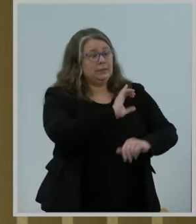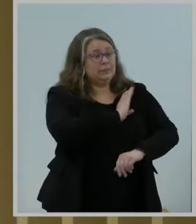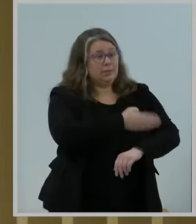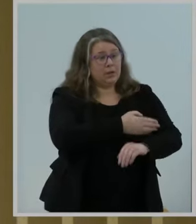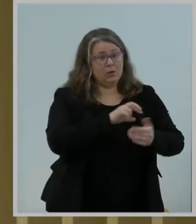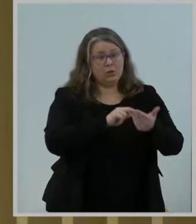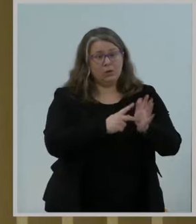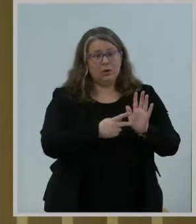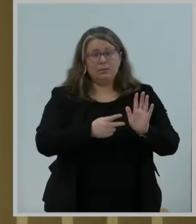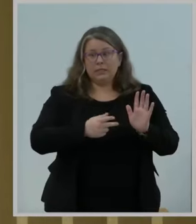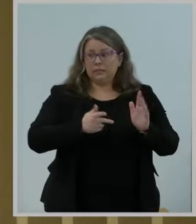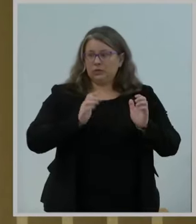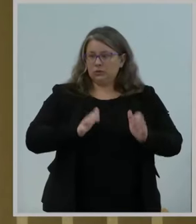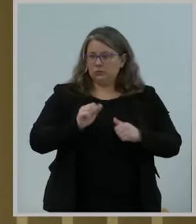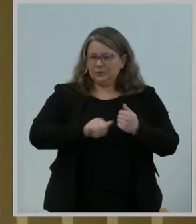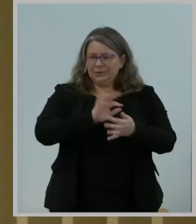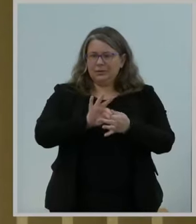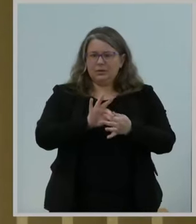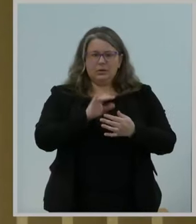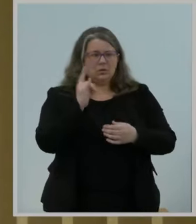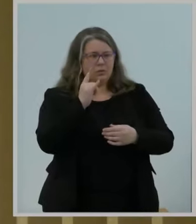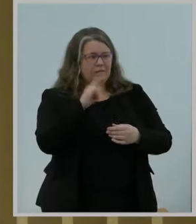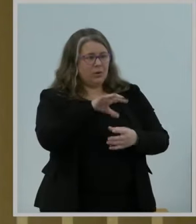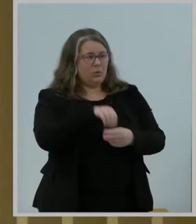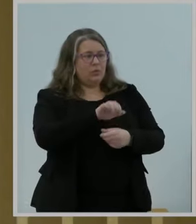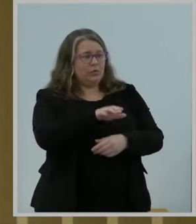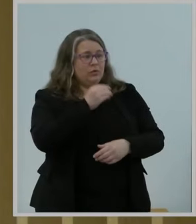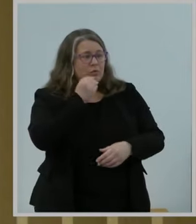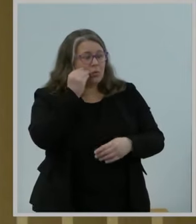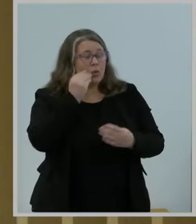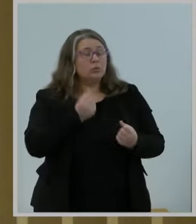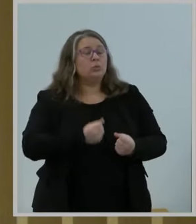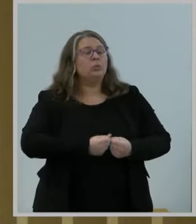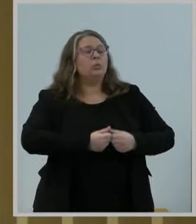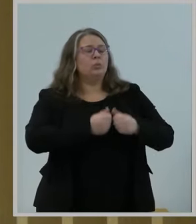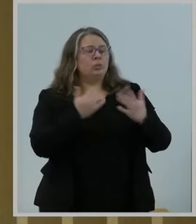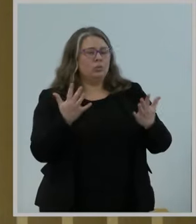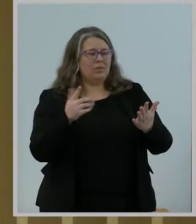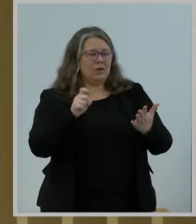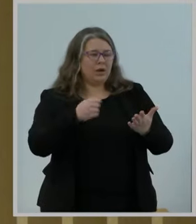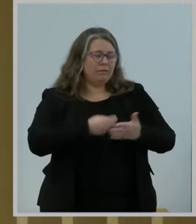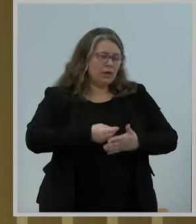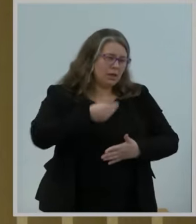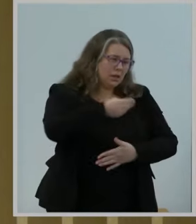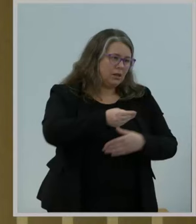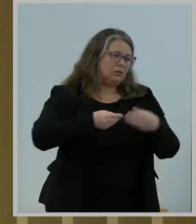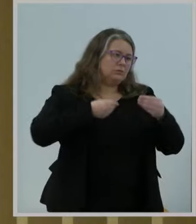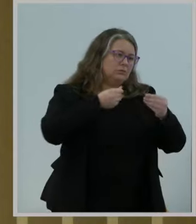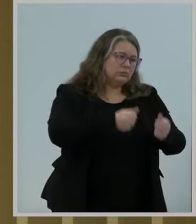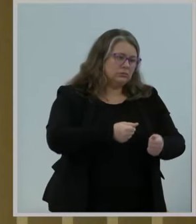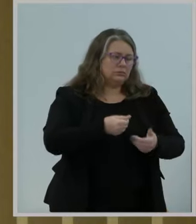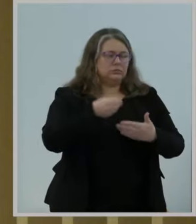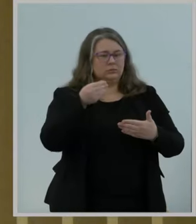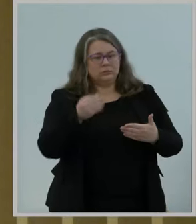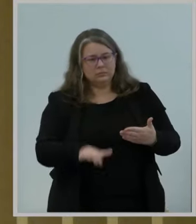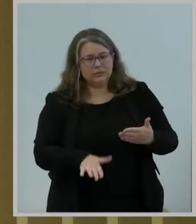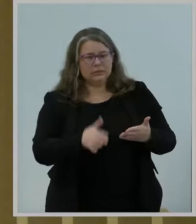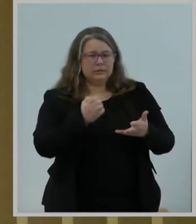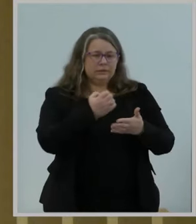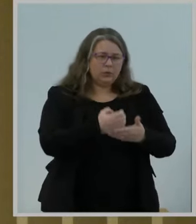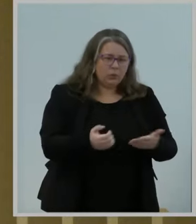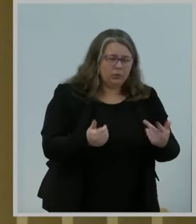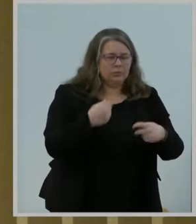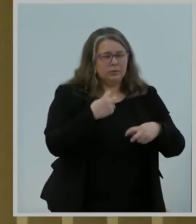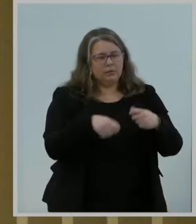without additional equipment that might be too costly or too complicated for everyday Americans, and so it can help make 6